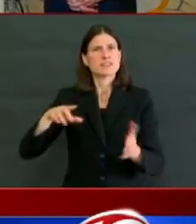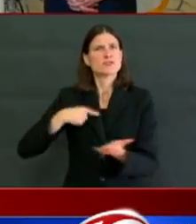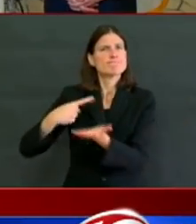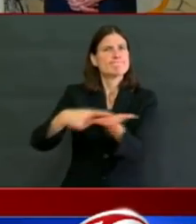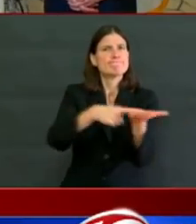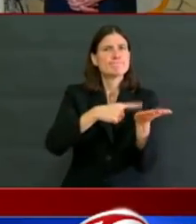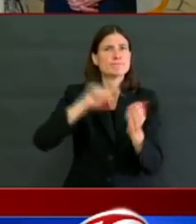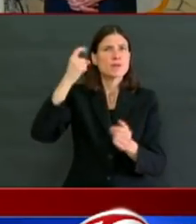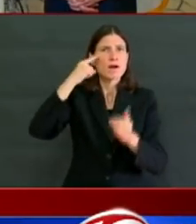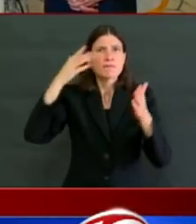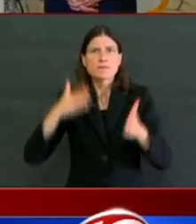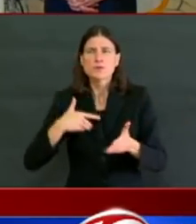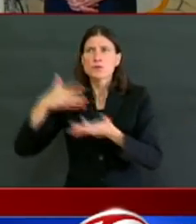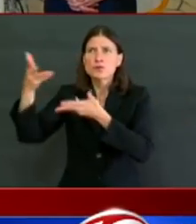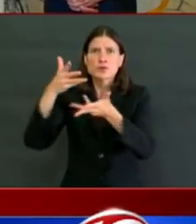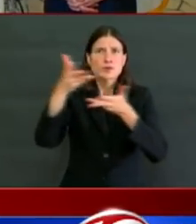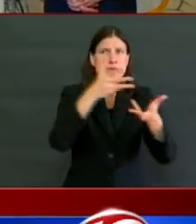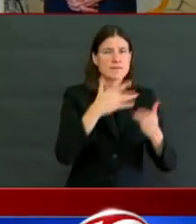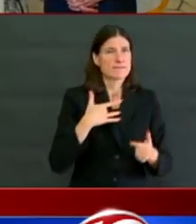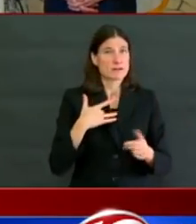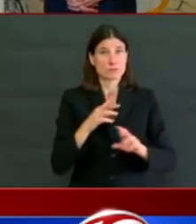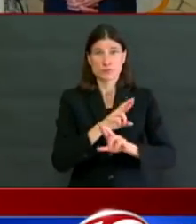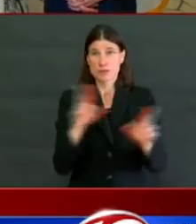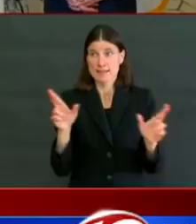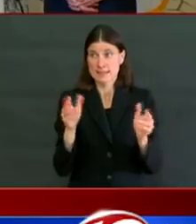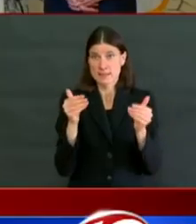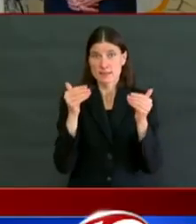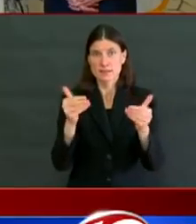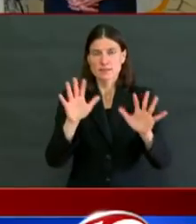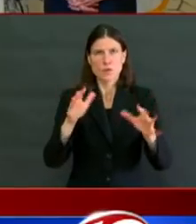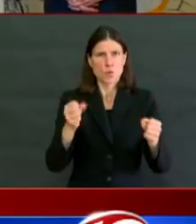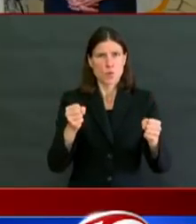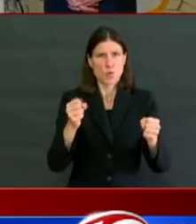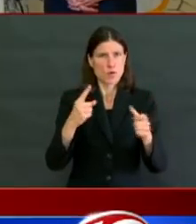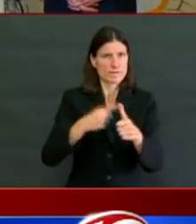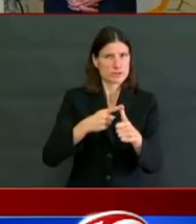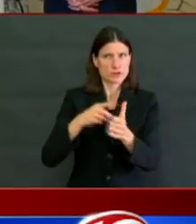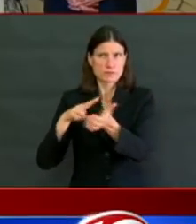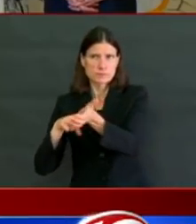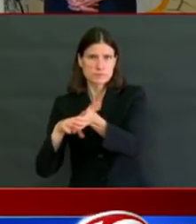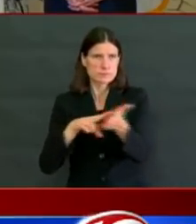I'm never going to do anything that I believe, that we believe, is unsafe.